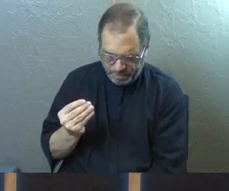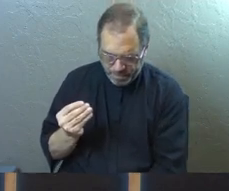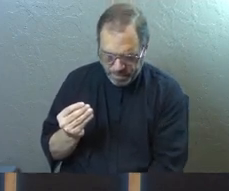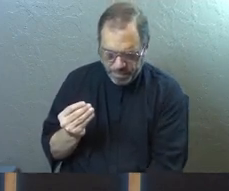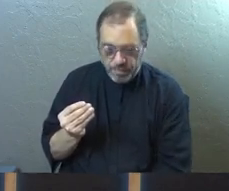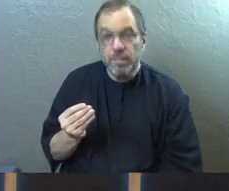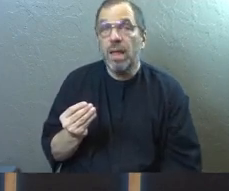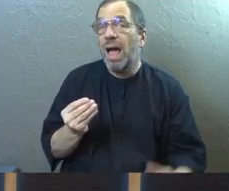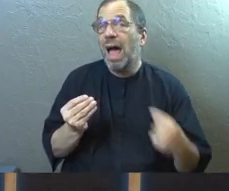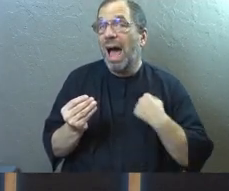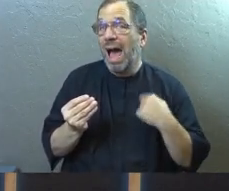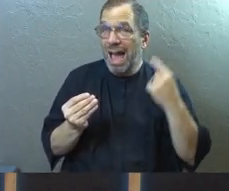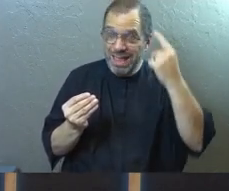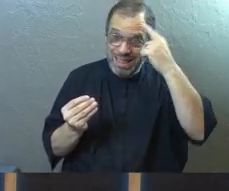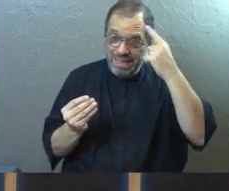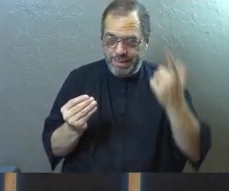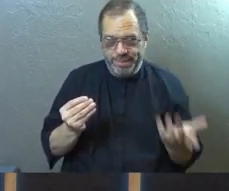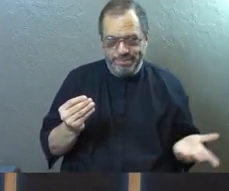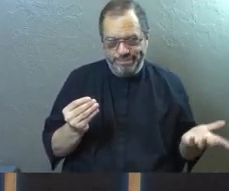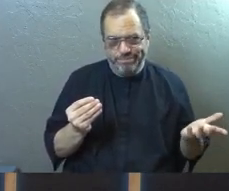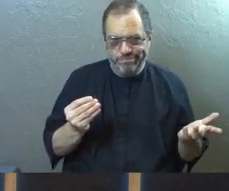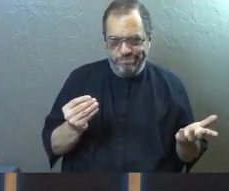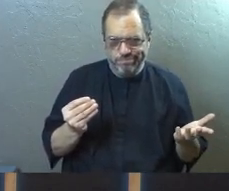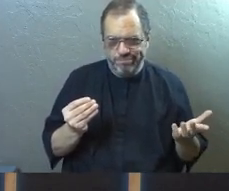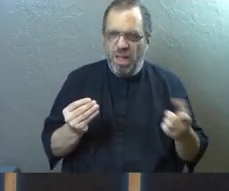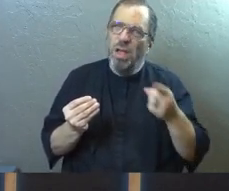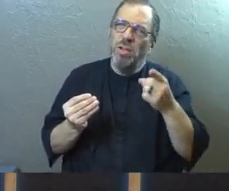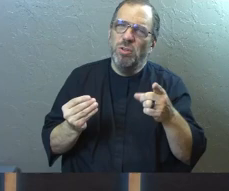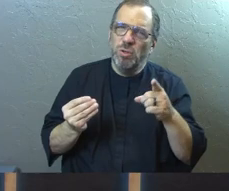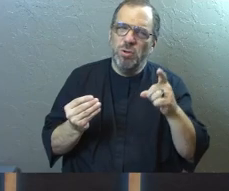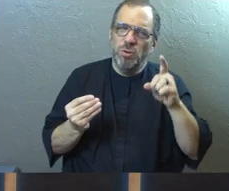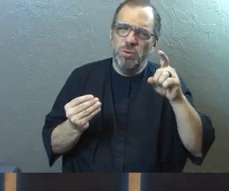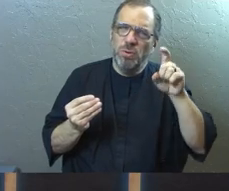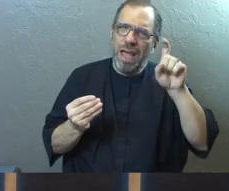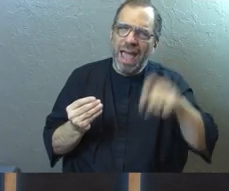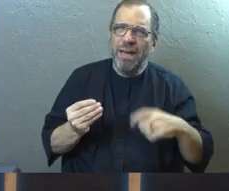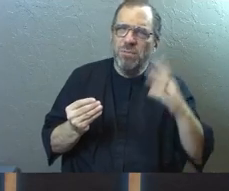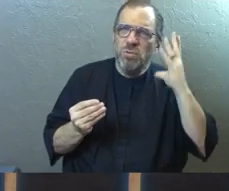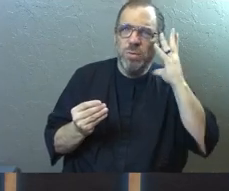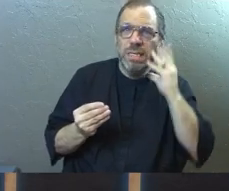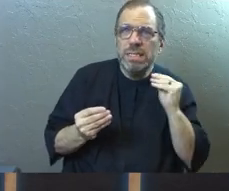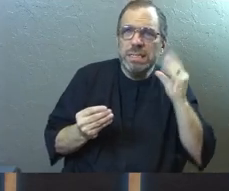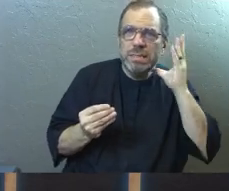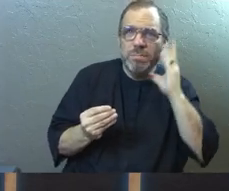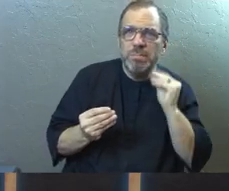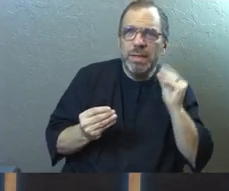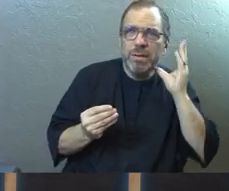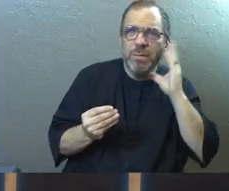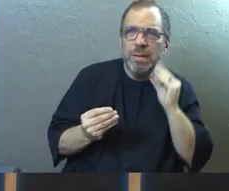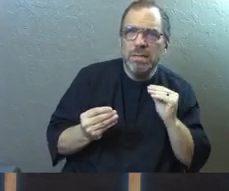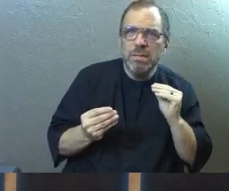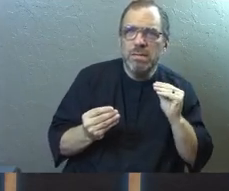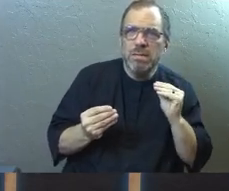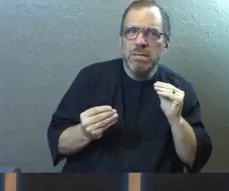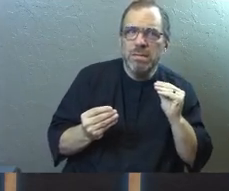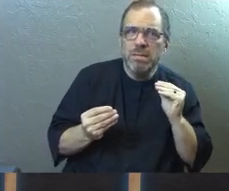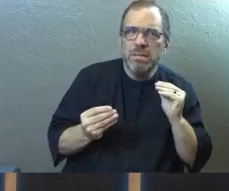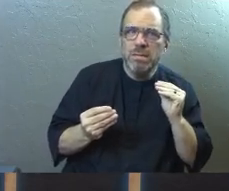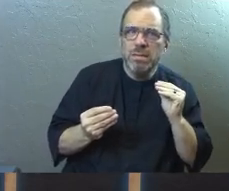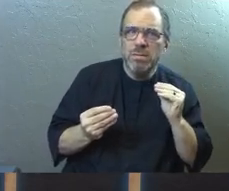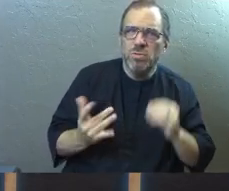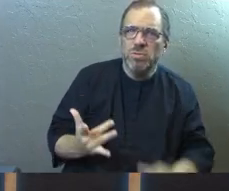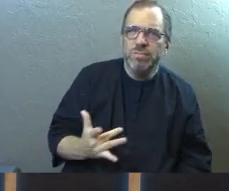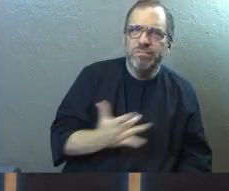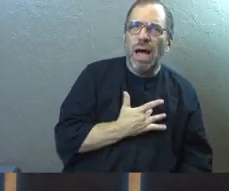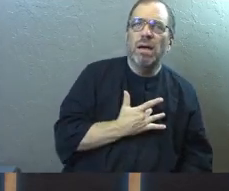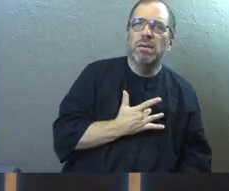I think some things, you've got to experience it. You've got to walk it out physically for it to go